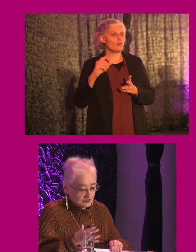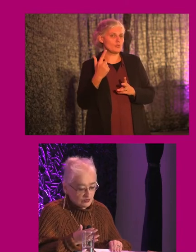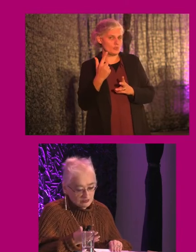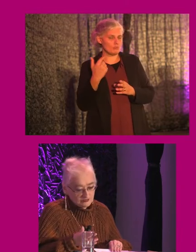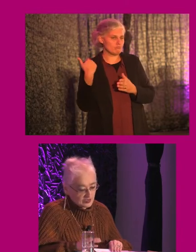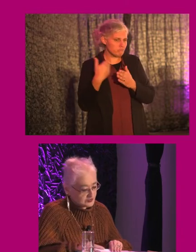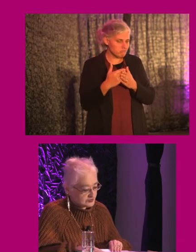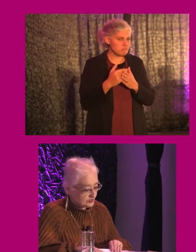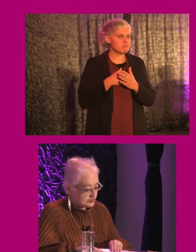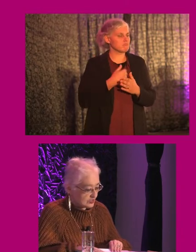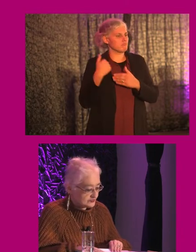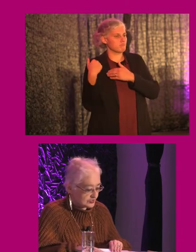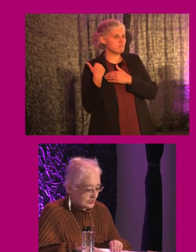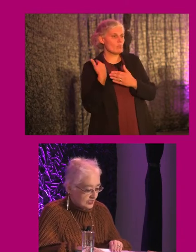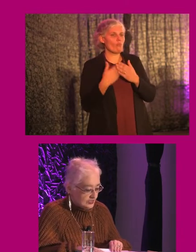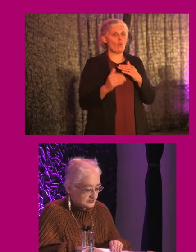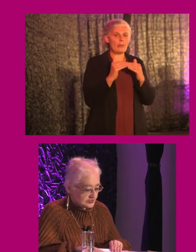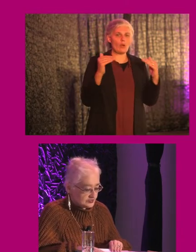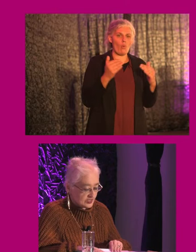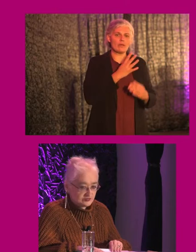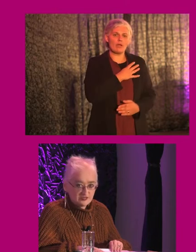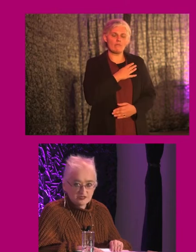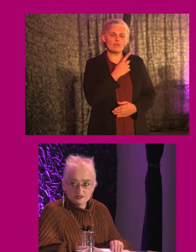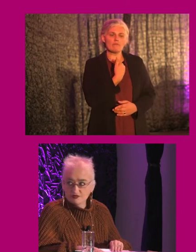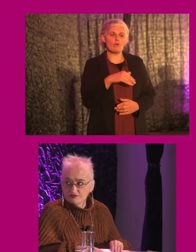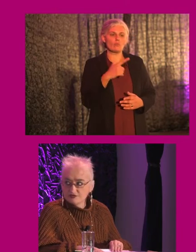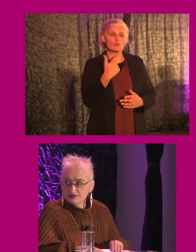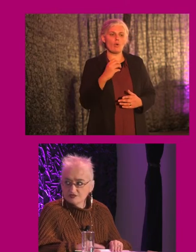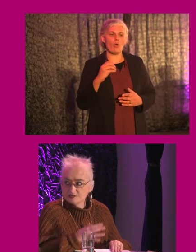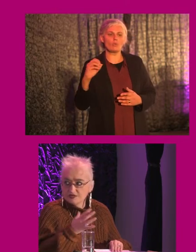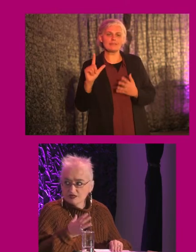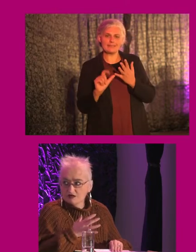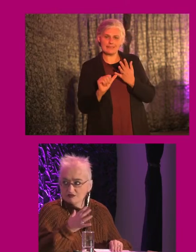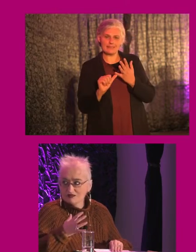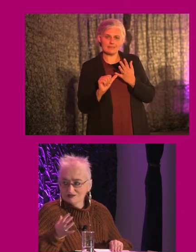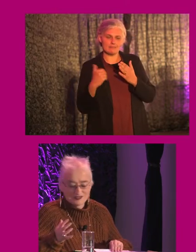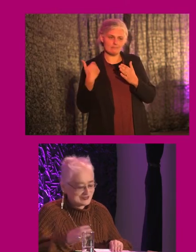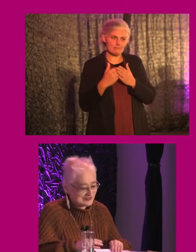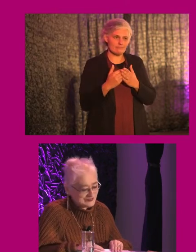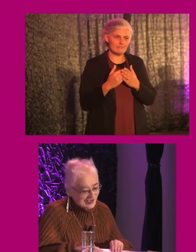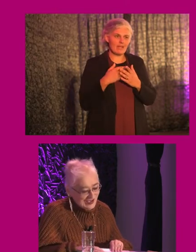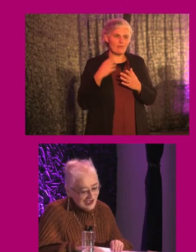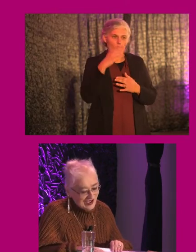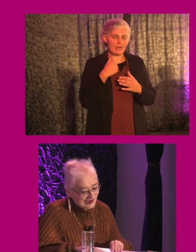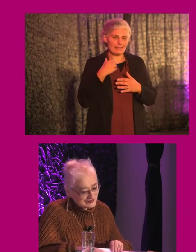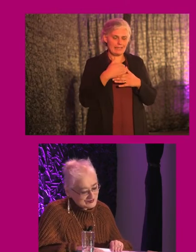have been in the role of Access and Equality Officer since 2006, although every few years seems to get a longer and longer title.